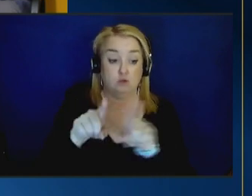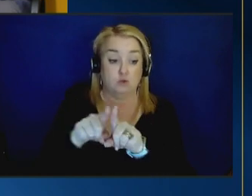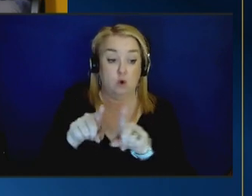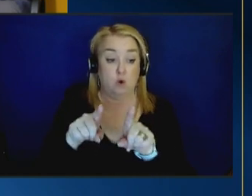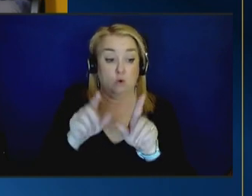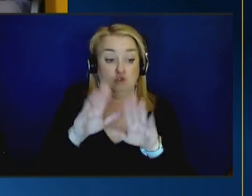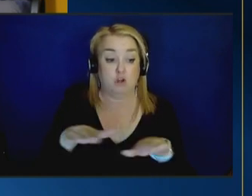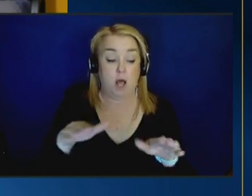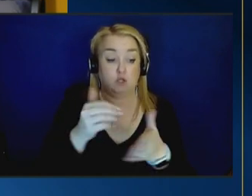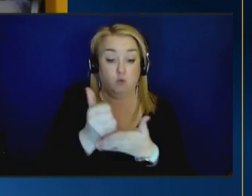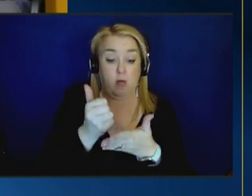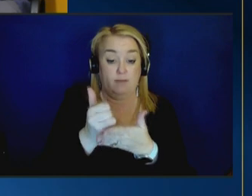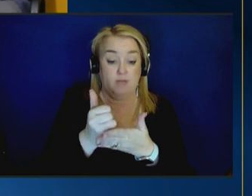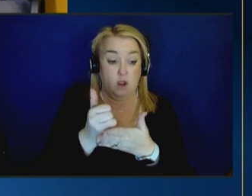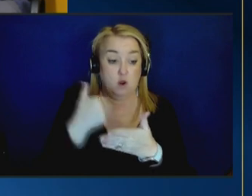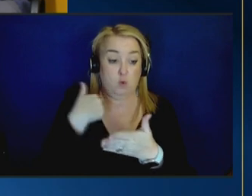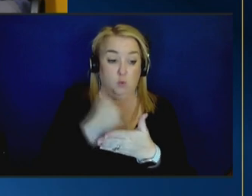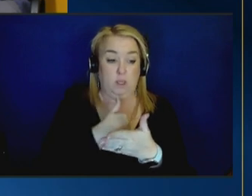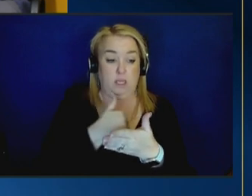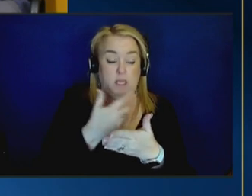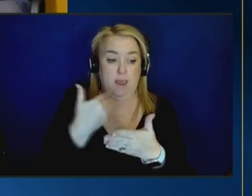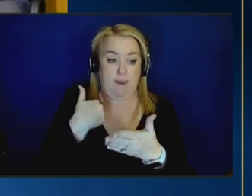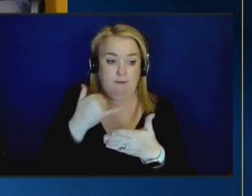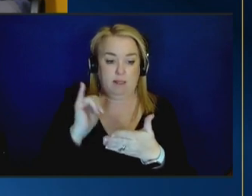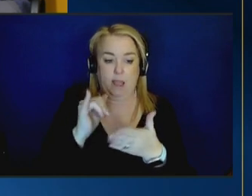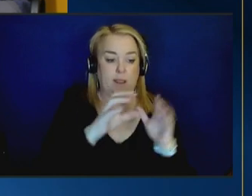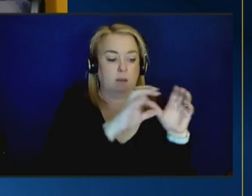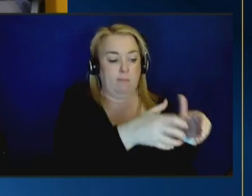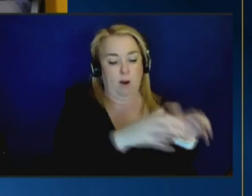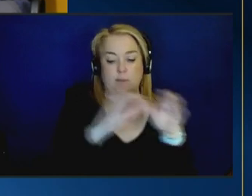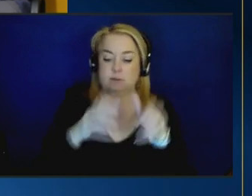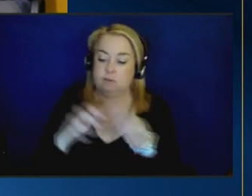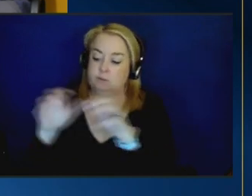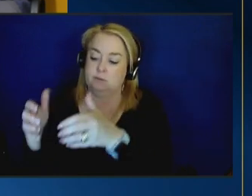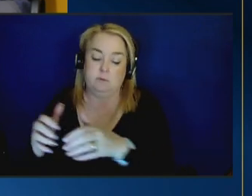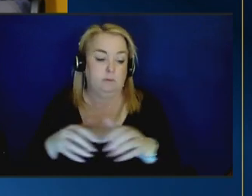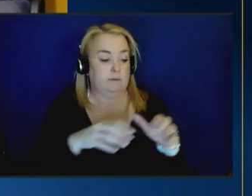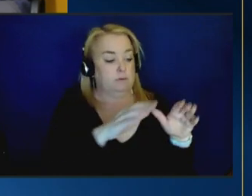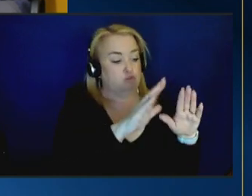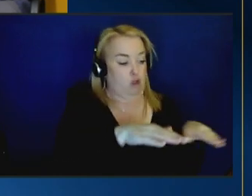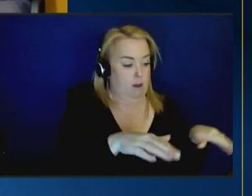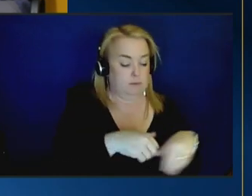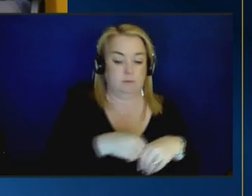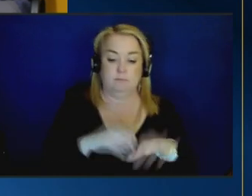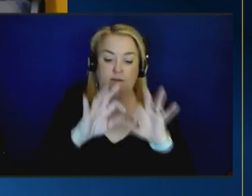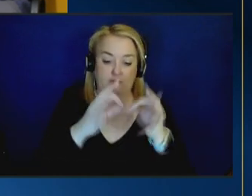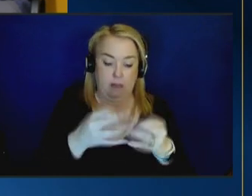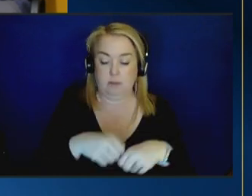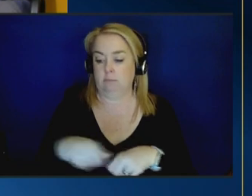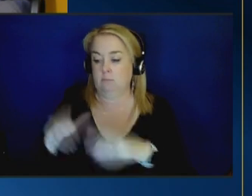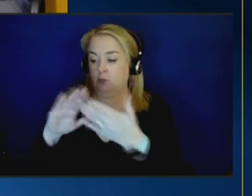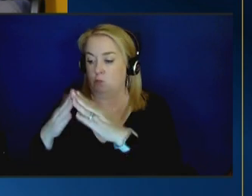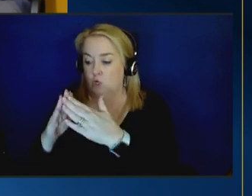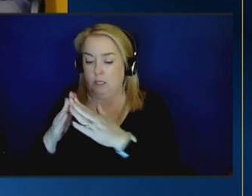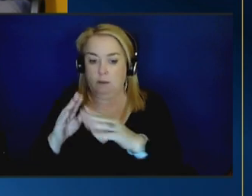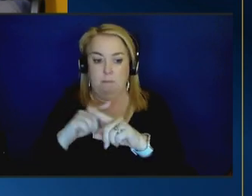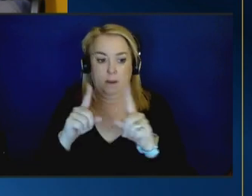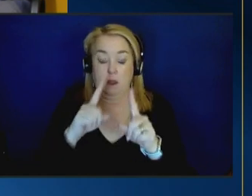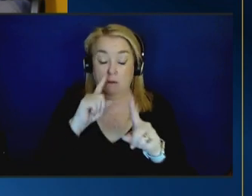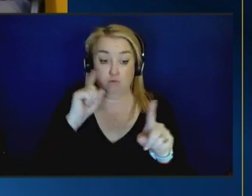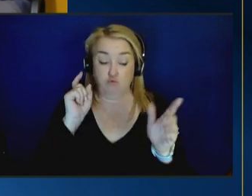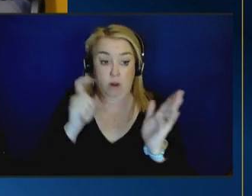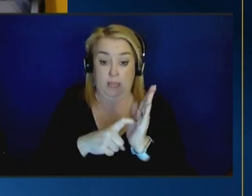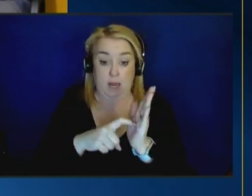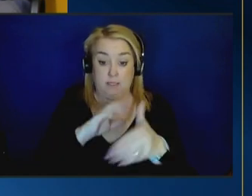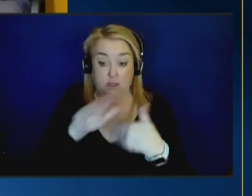historically kind of compartmentalized we've got a child and we've got a family and we've got a community and actually realizing that they